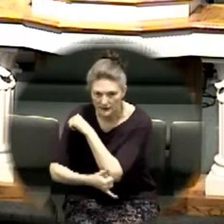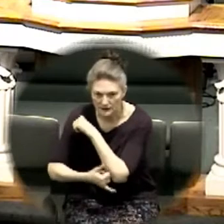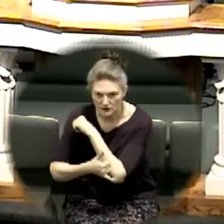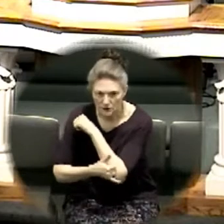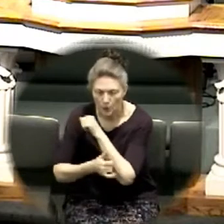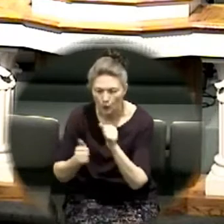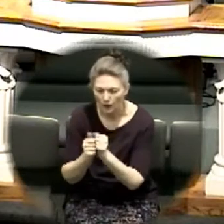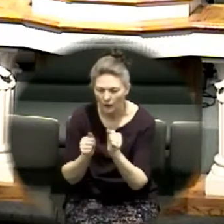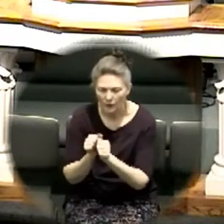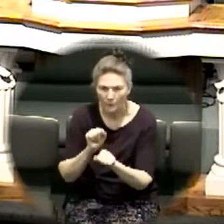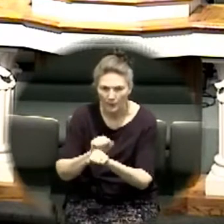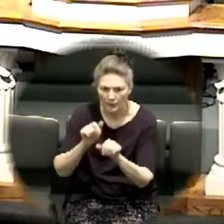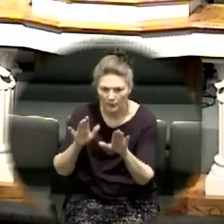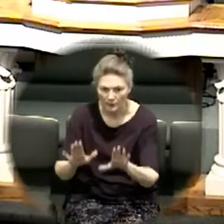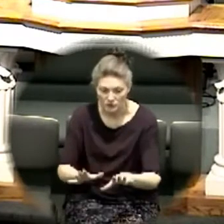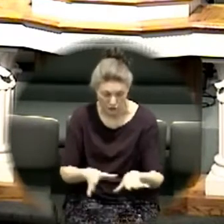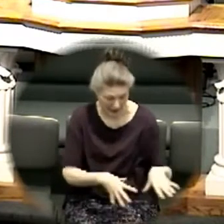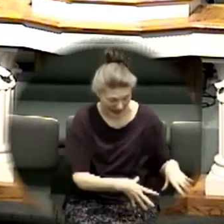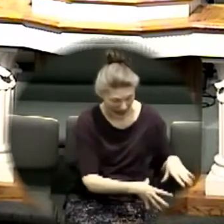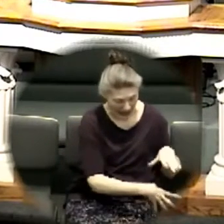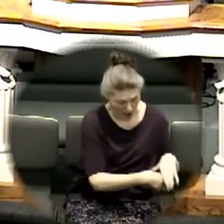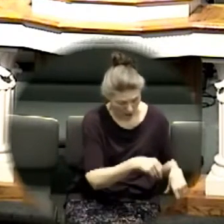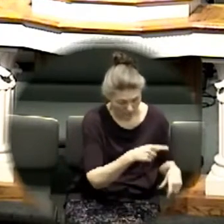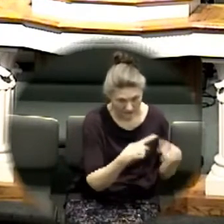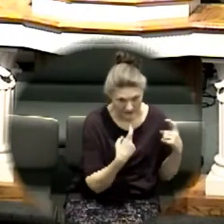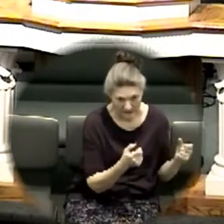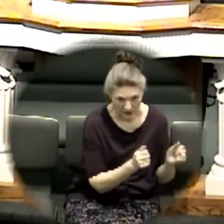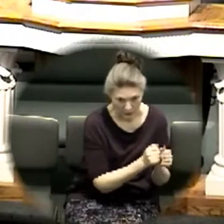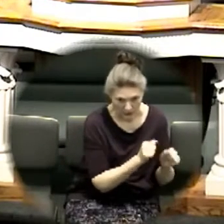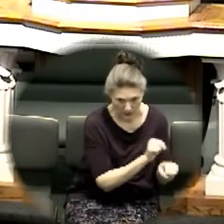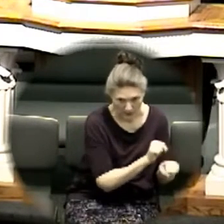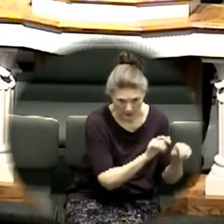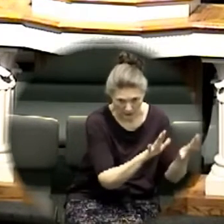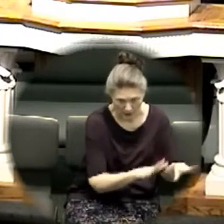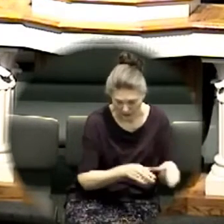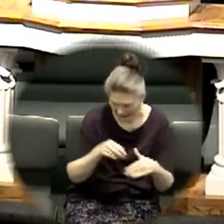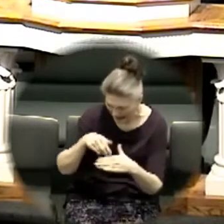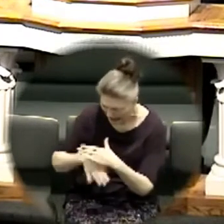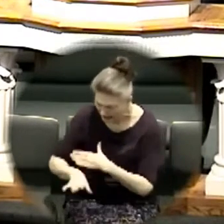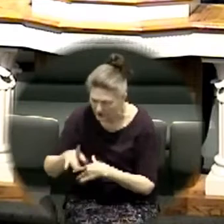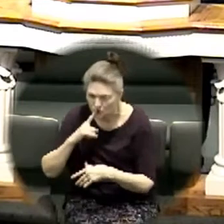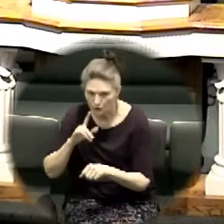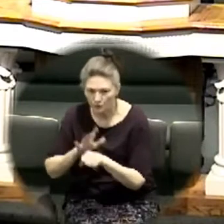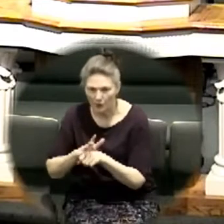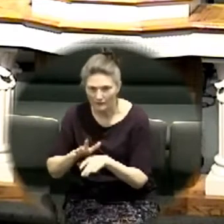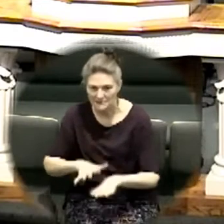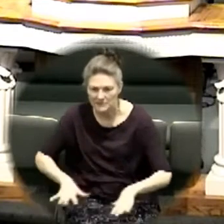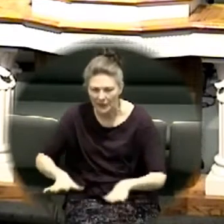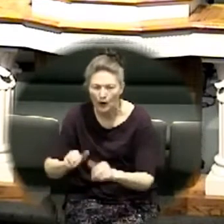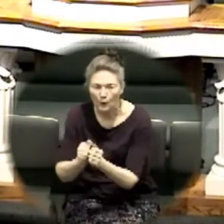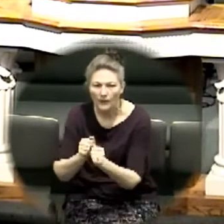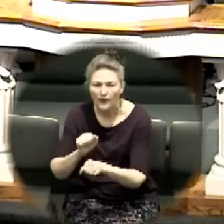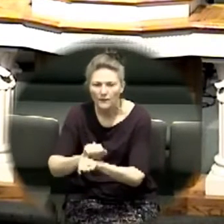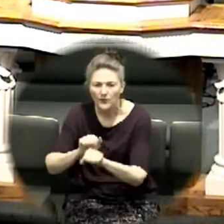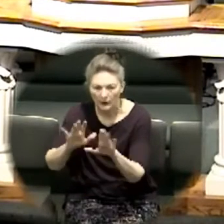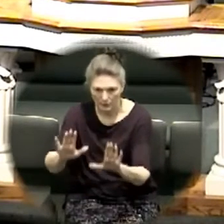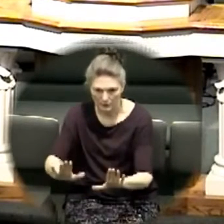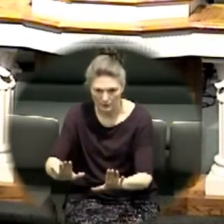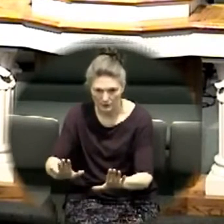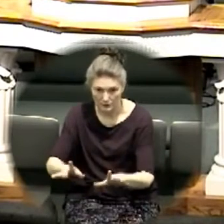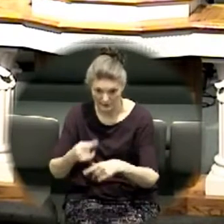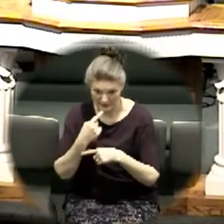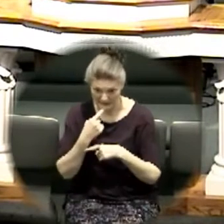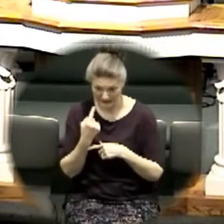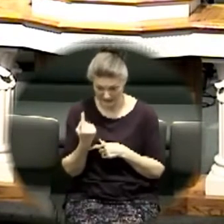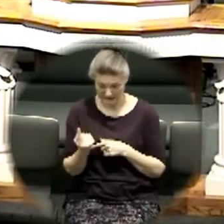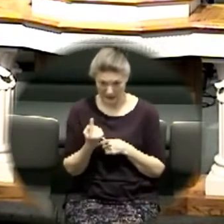miracle so he got them out of sin with a miracle and got them into the promised land with a miracle let me